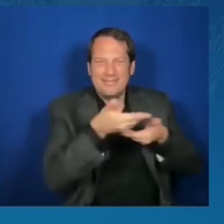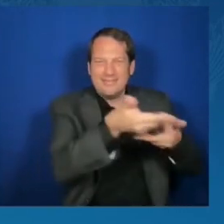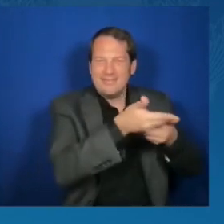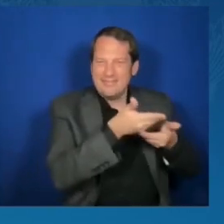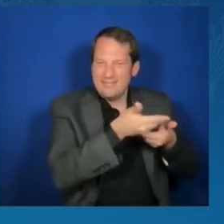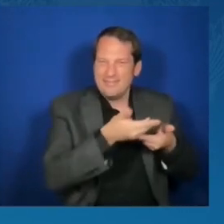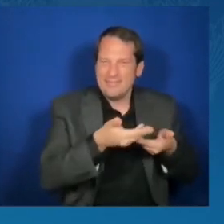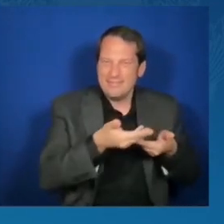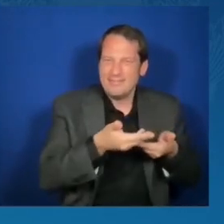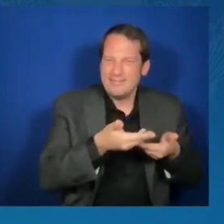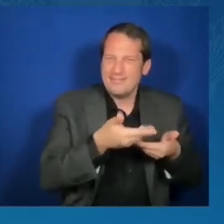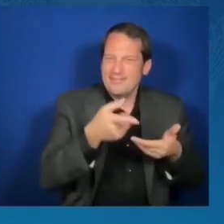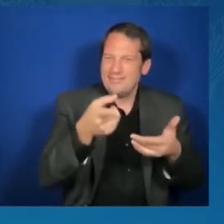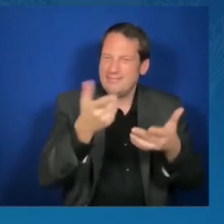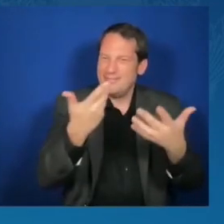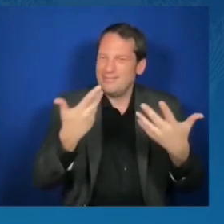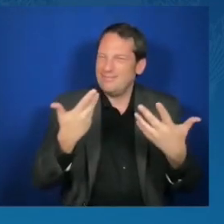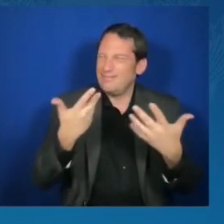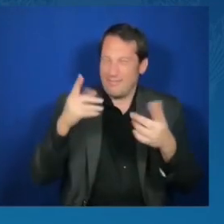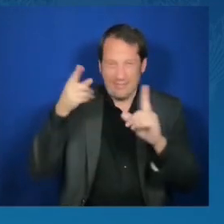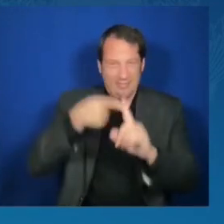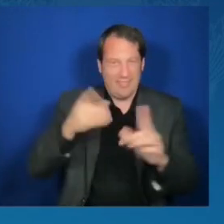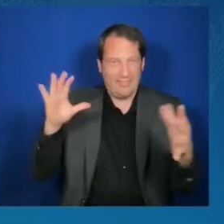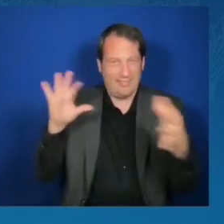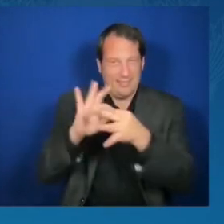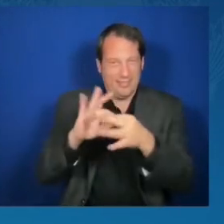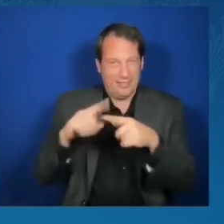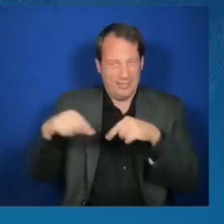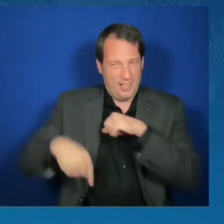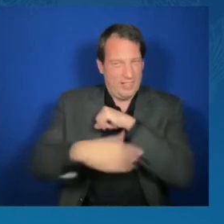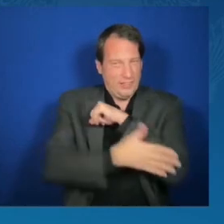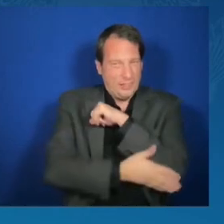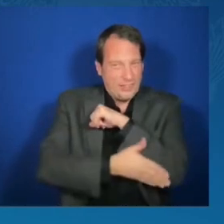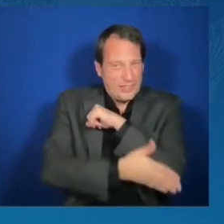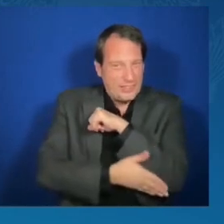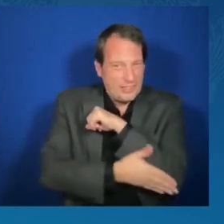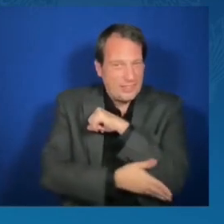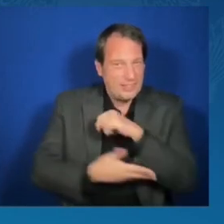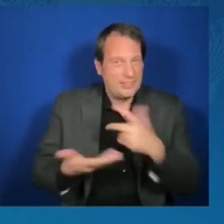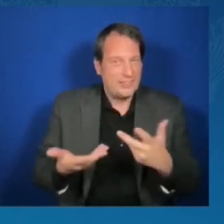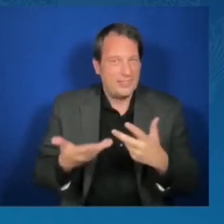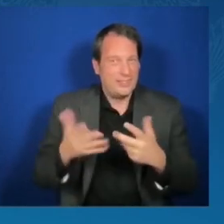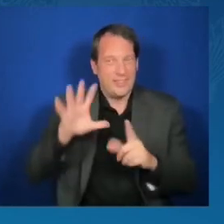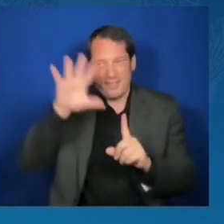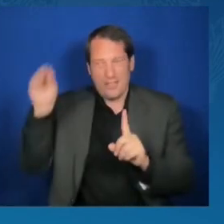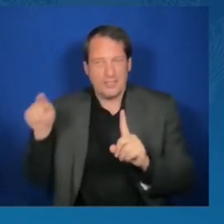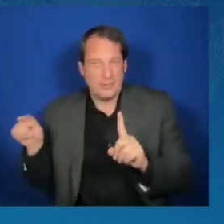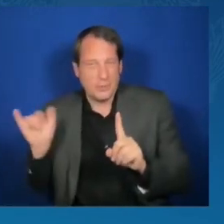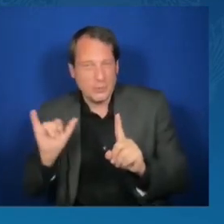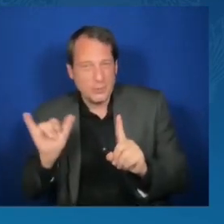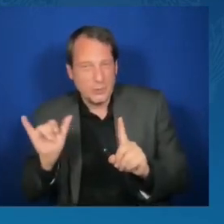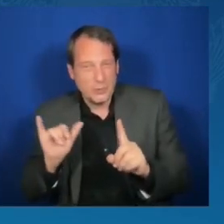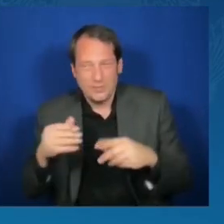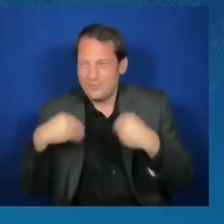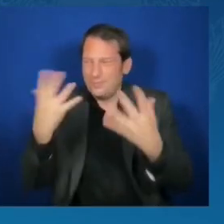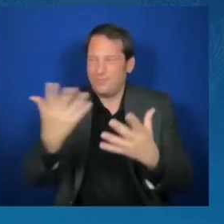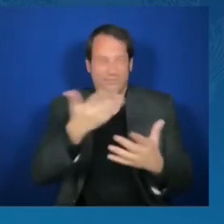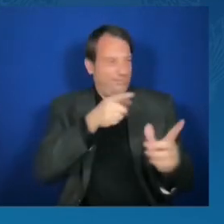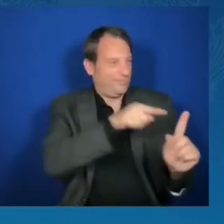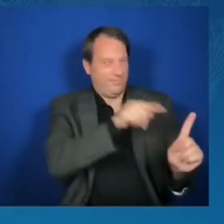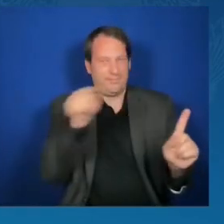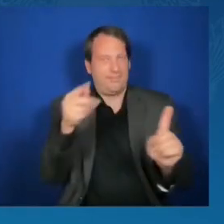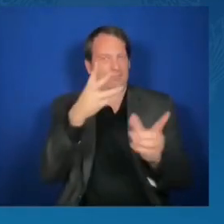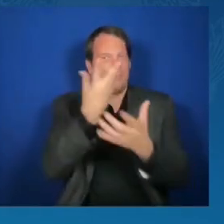Each of you carries those worlds within you. And with this council advising our government's efforts, we hope you'll